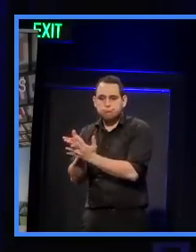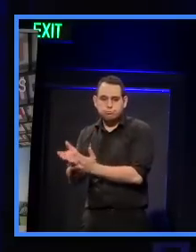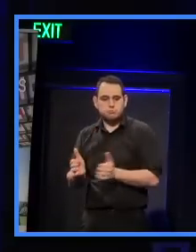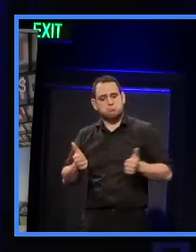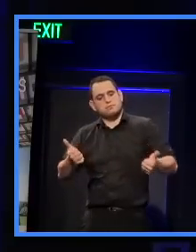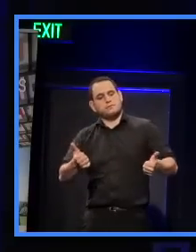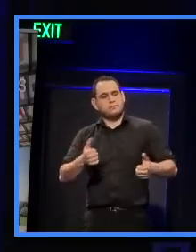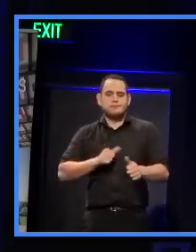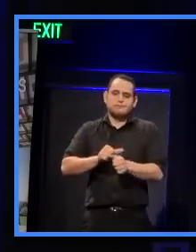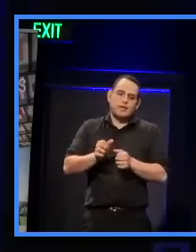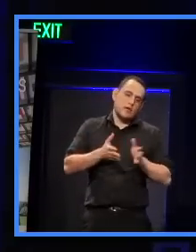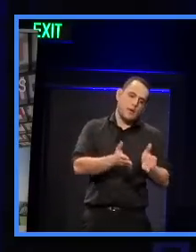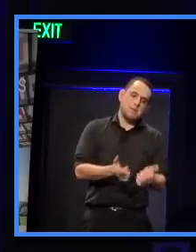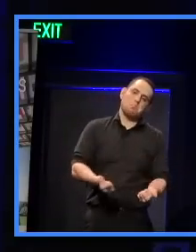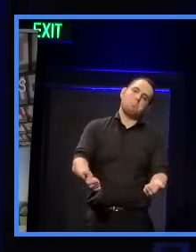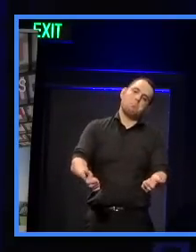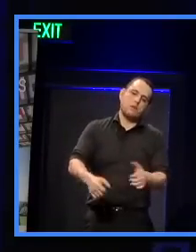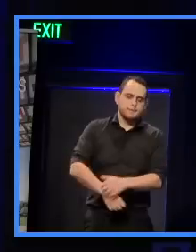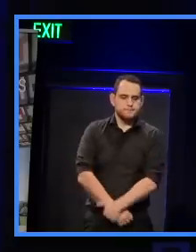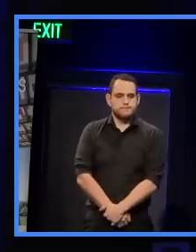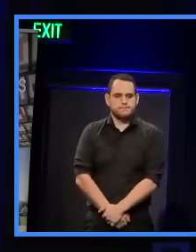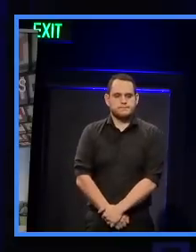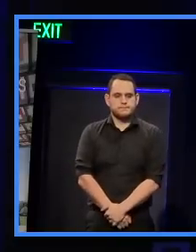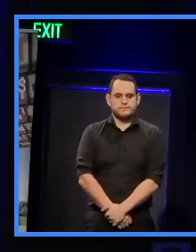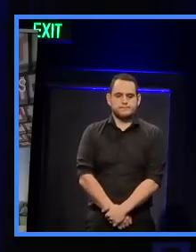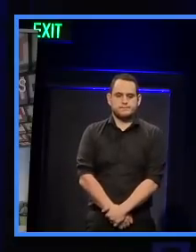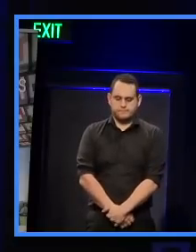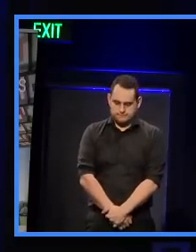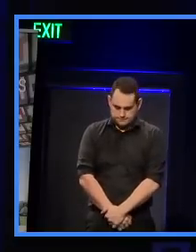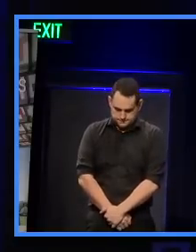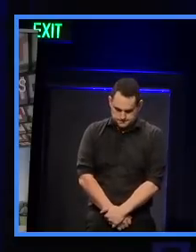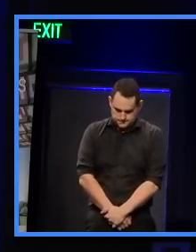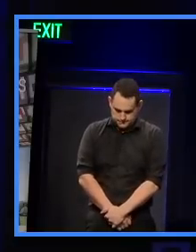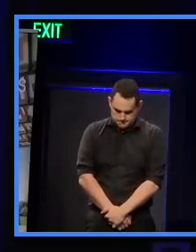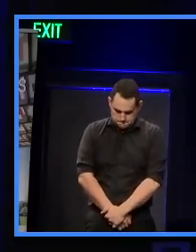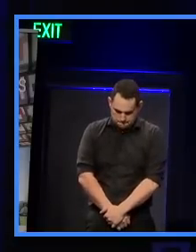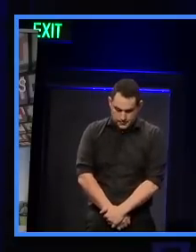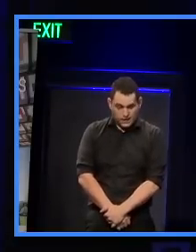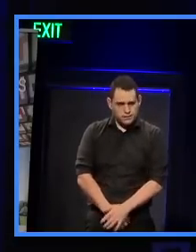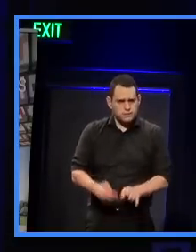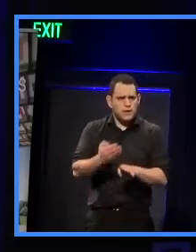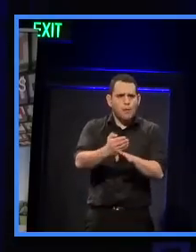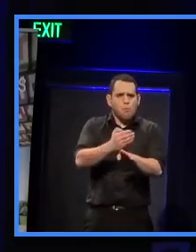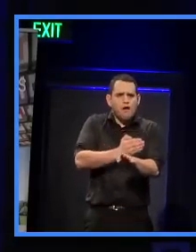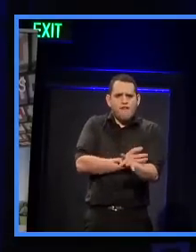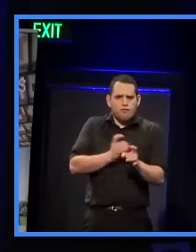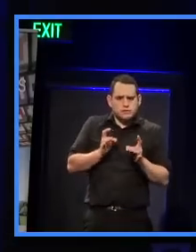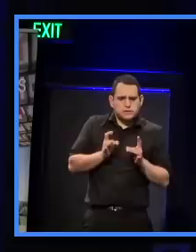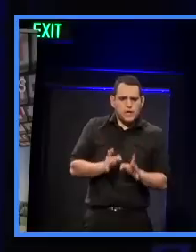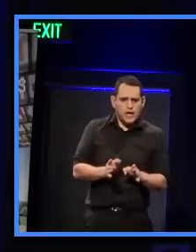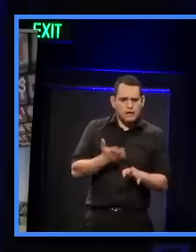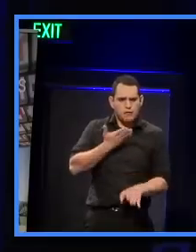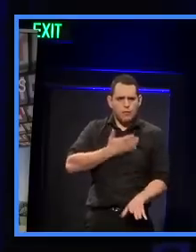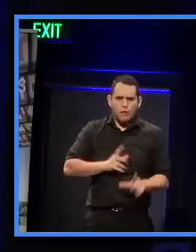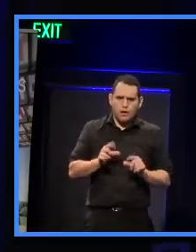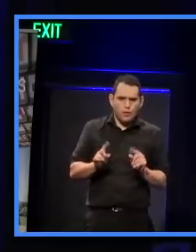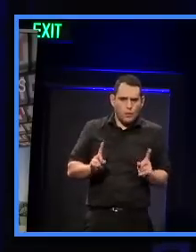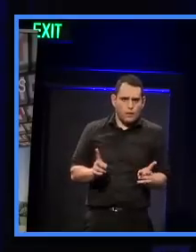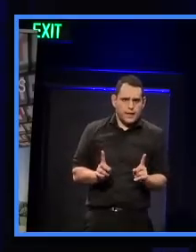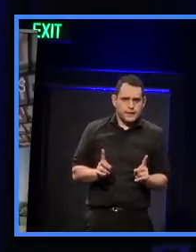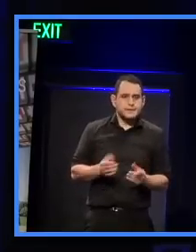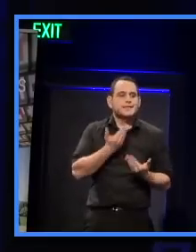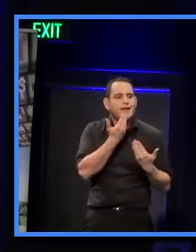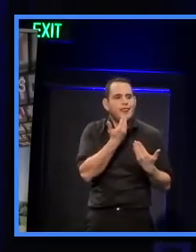we believe this is a part of solving that opportunity. Just before we begin, I'd like to thank